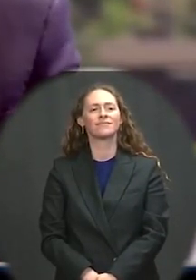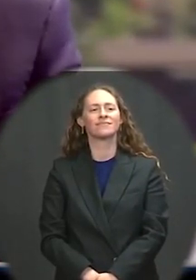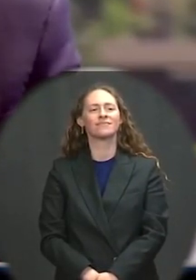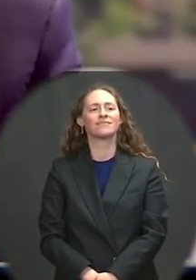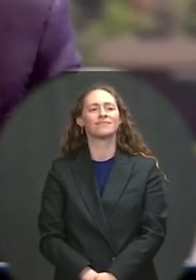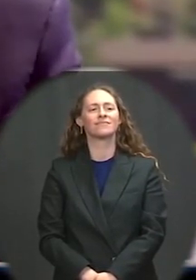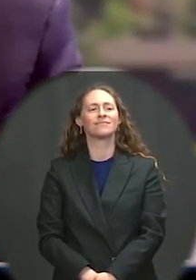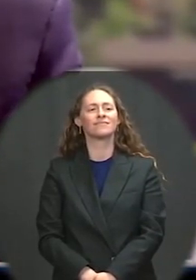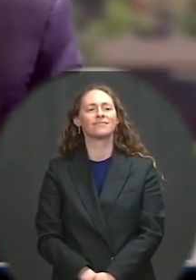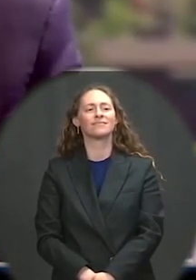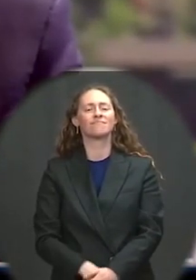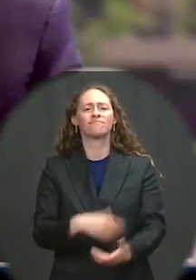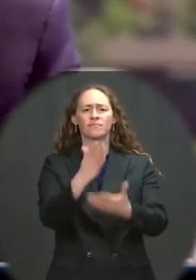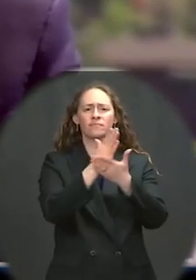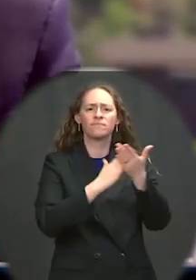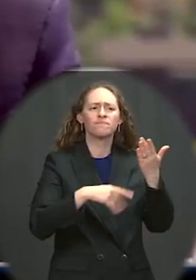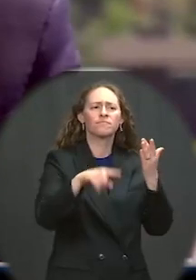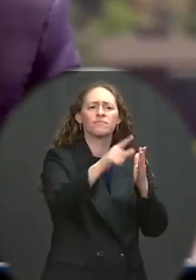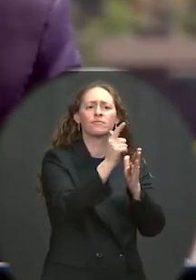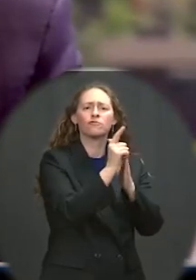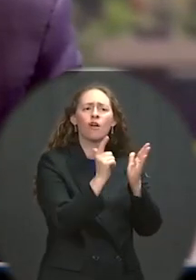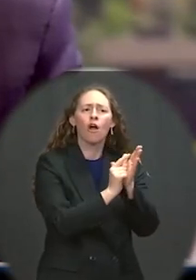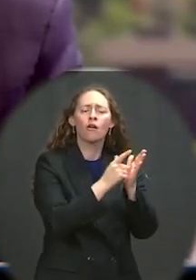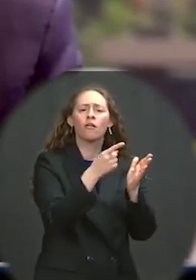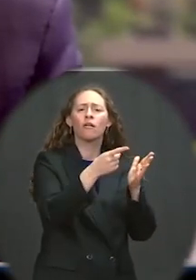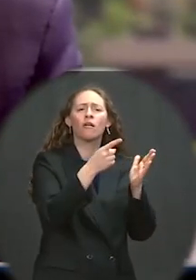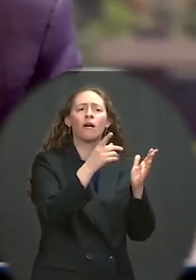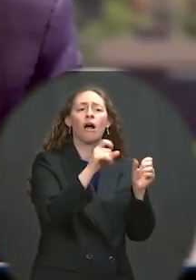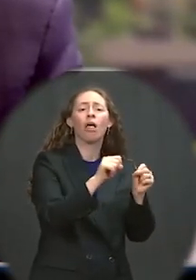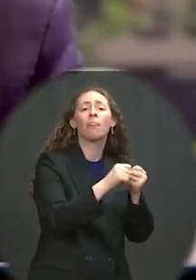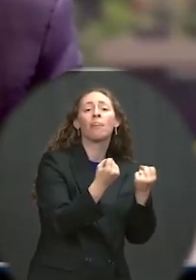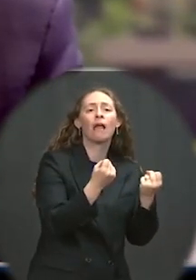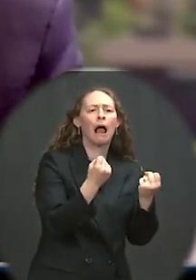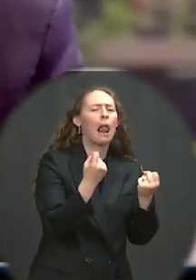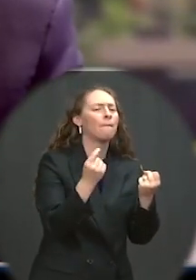have no idea how much I wish I'd have been able to do that at my graduation —